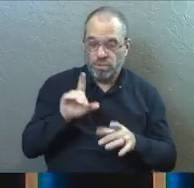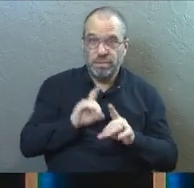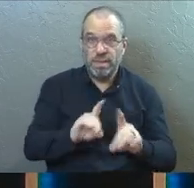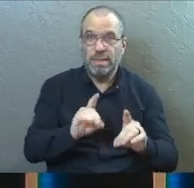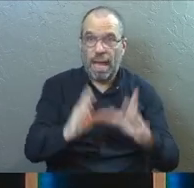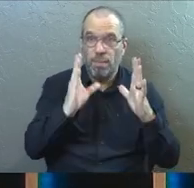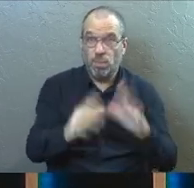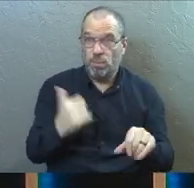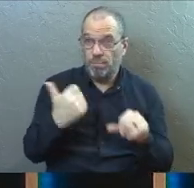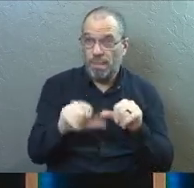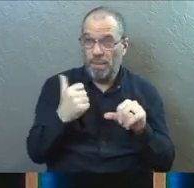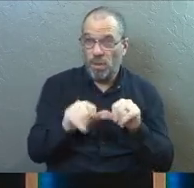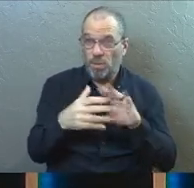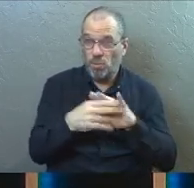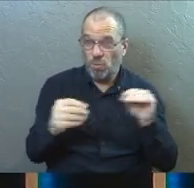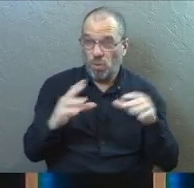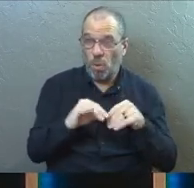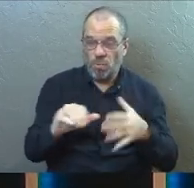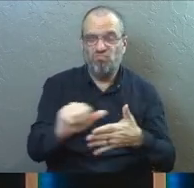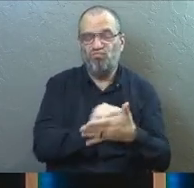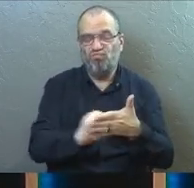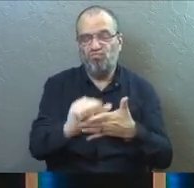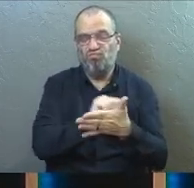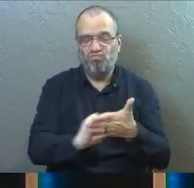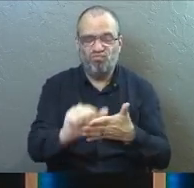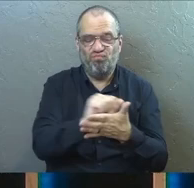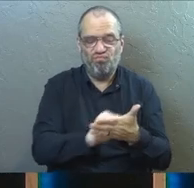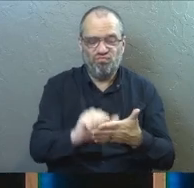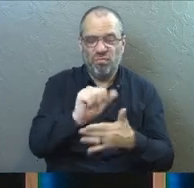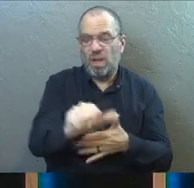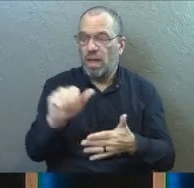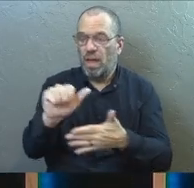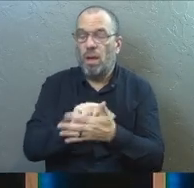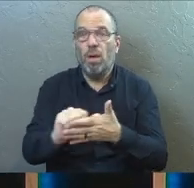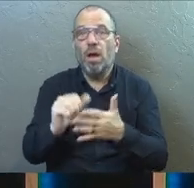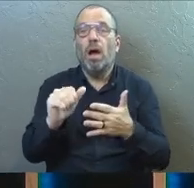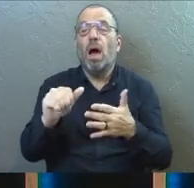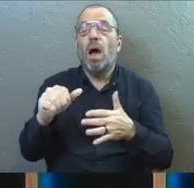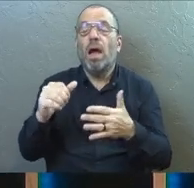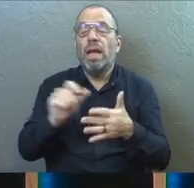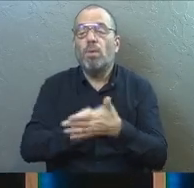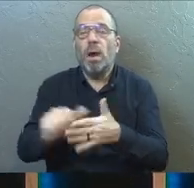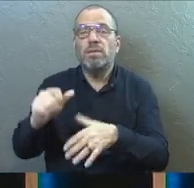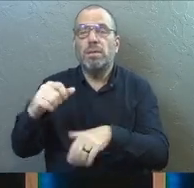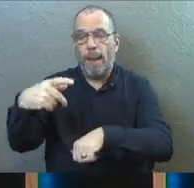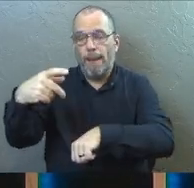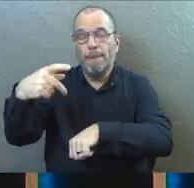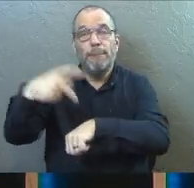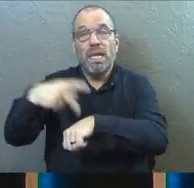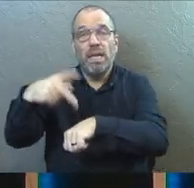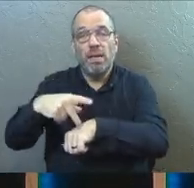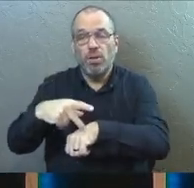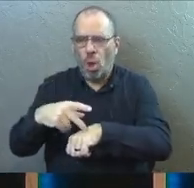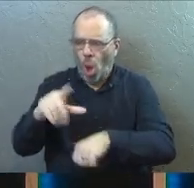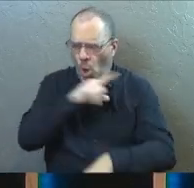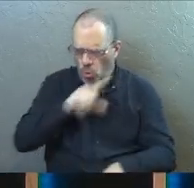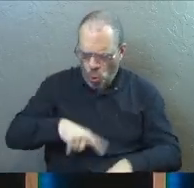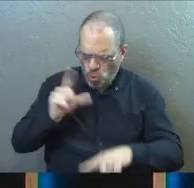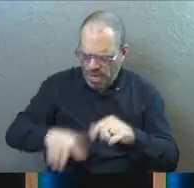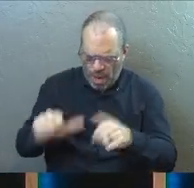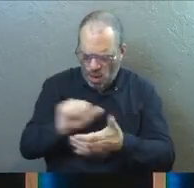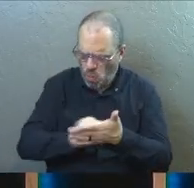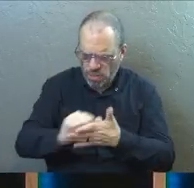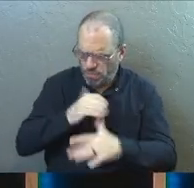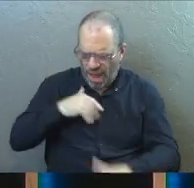disciples. And as he's washing their feet, he goes to wash, Jesus goes to wash Peter's feet. And Peter says, no, Lord, you